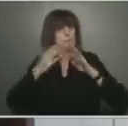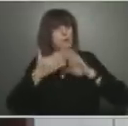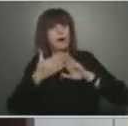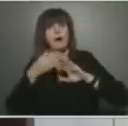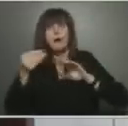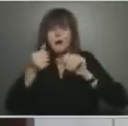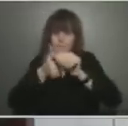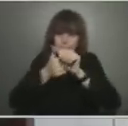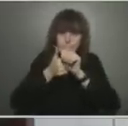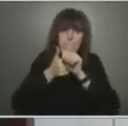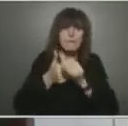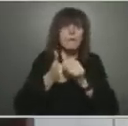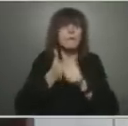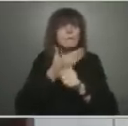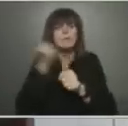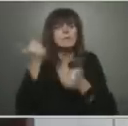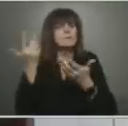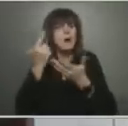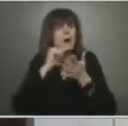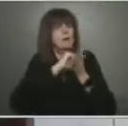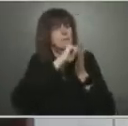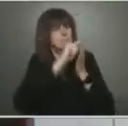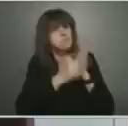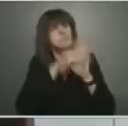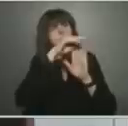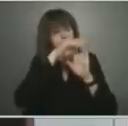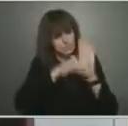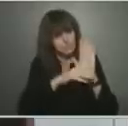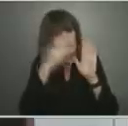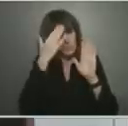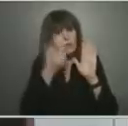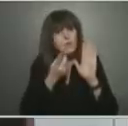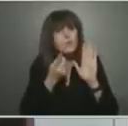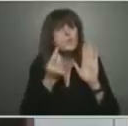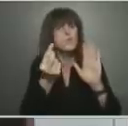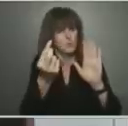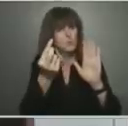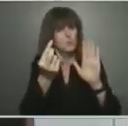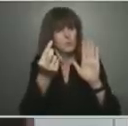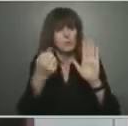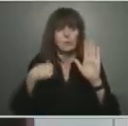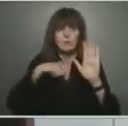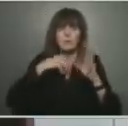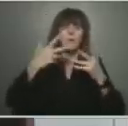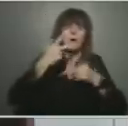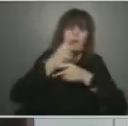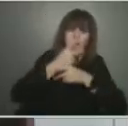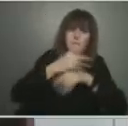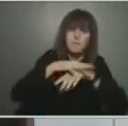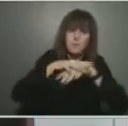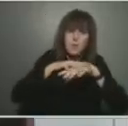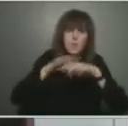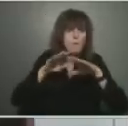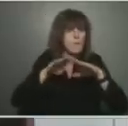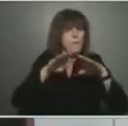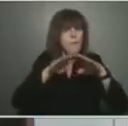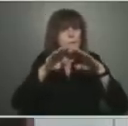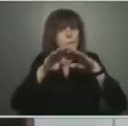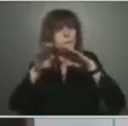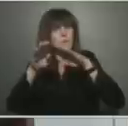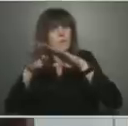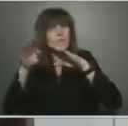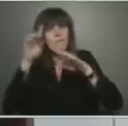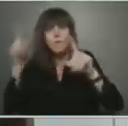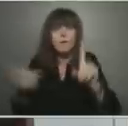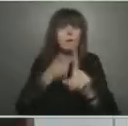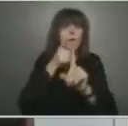as a government, we're opening up in a very cautious and slow manner to try to protect our communities